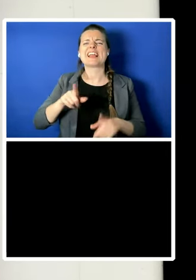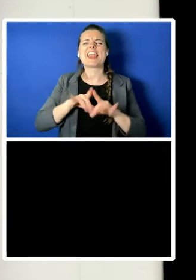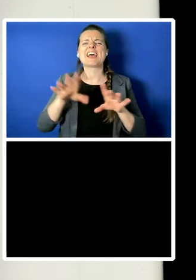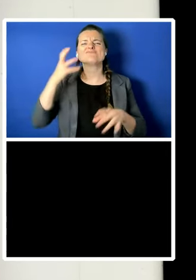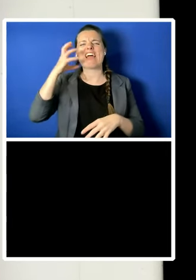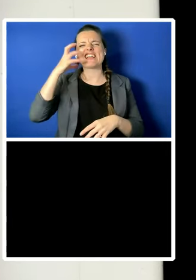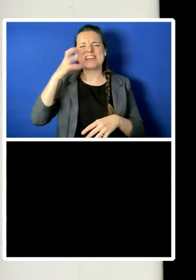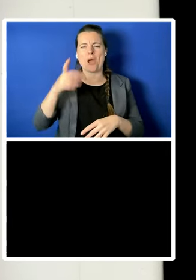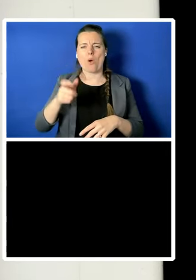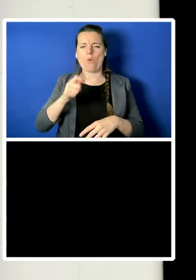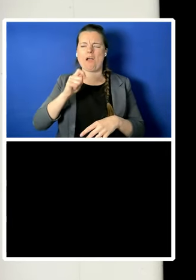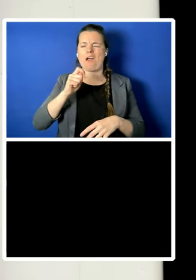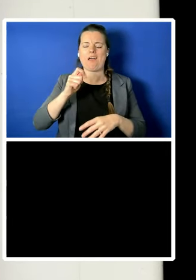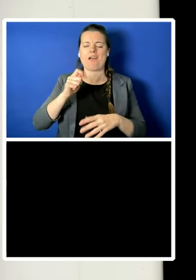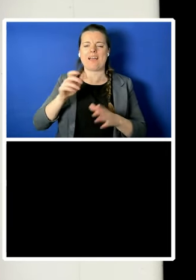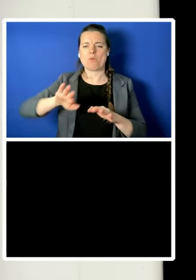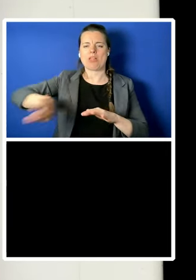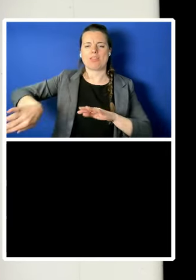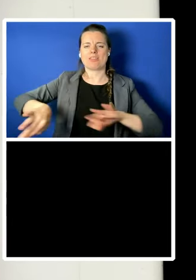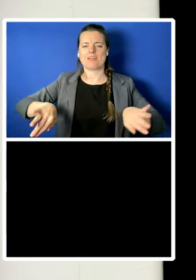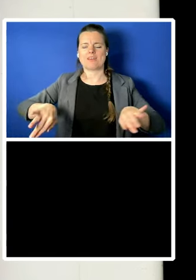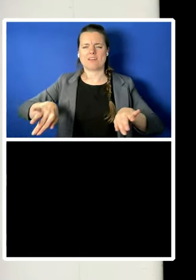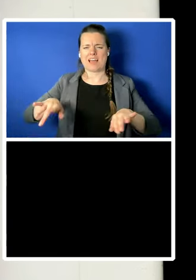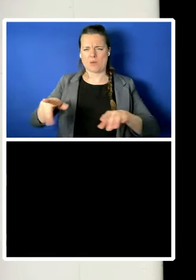do that.